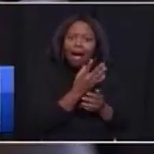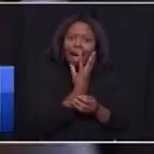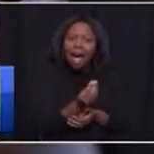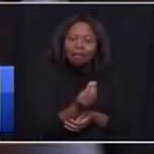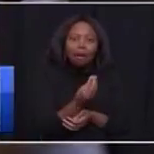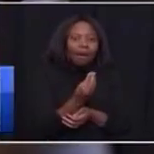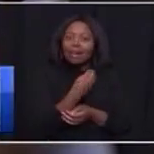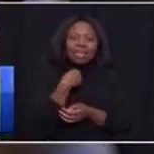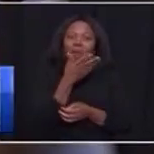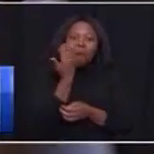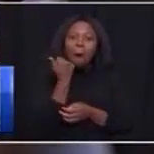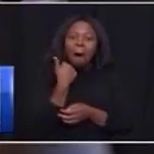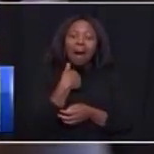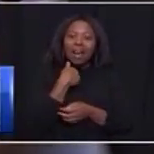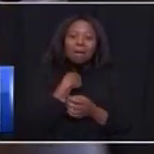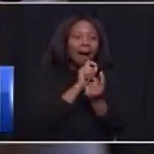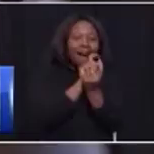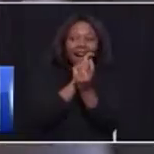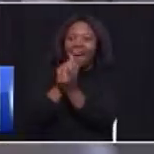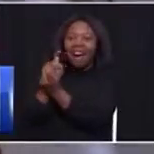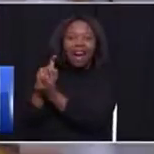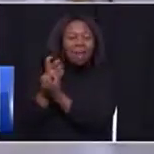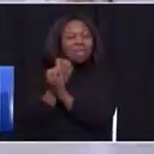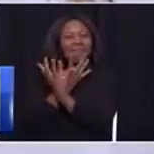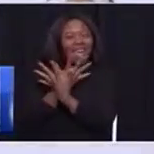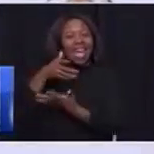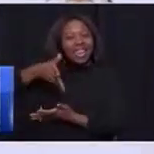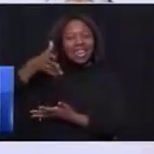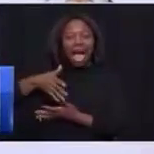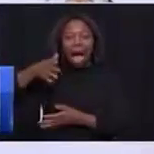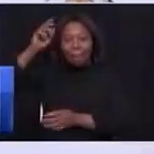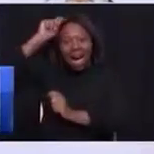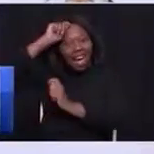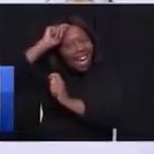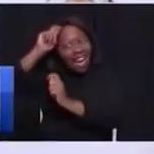I've met many traditional leaders here in how to by it